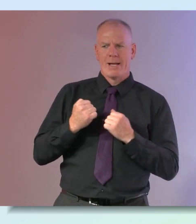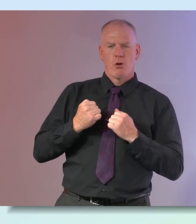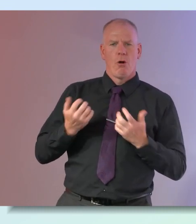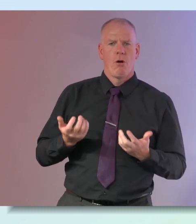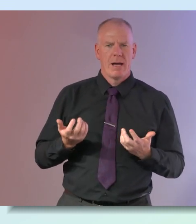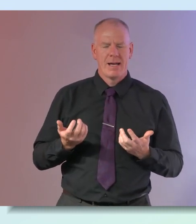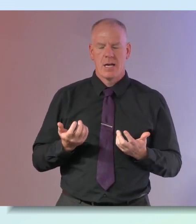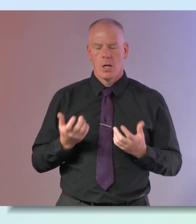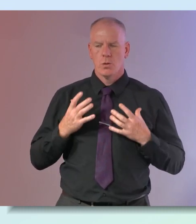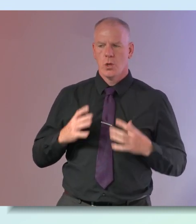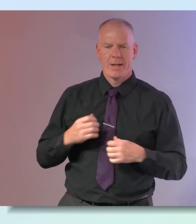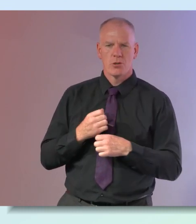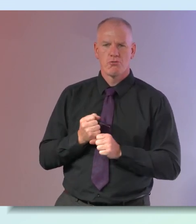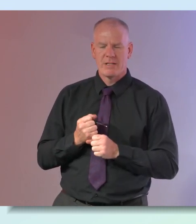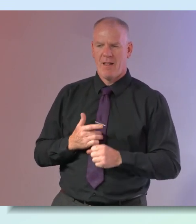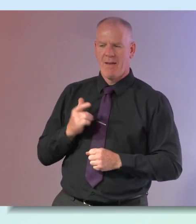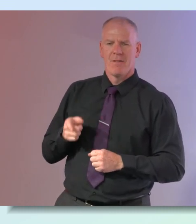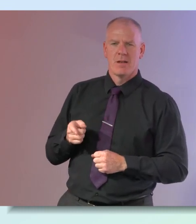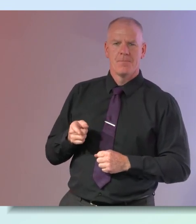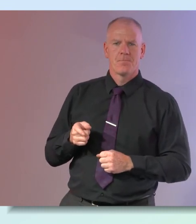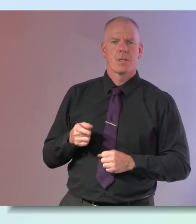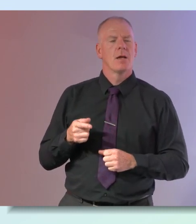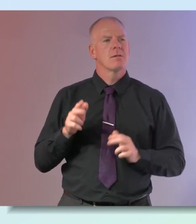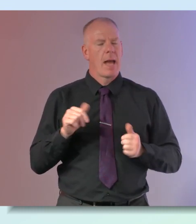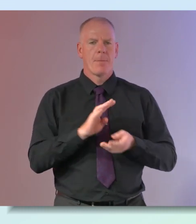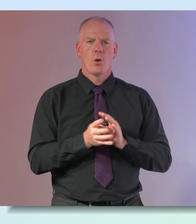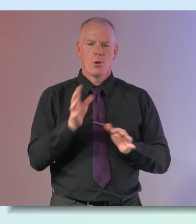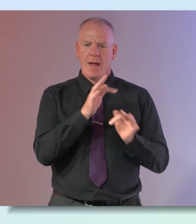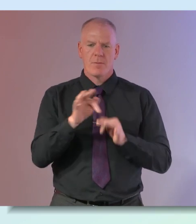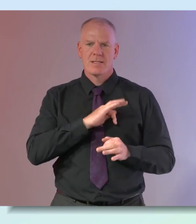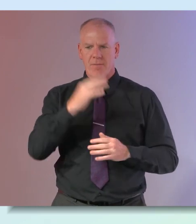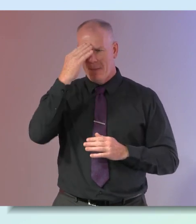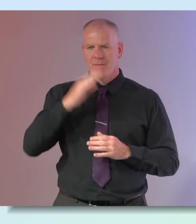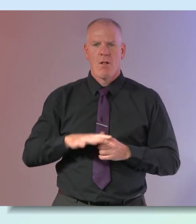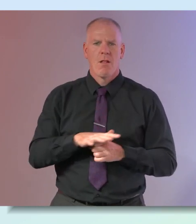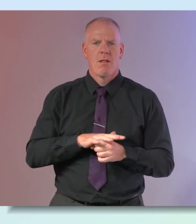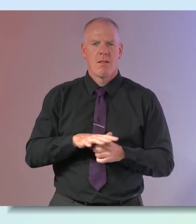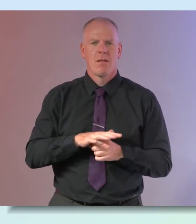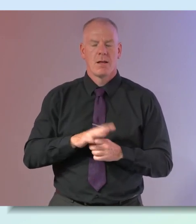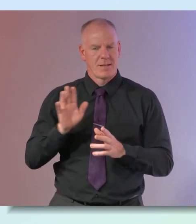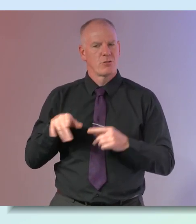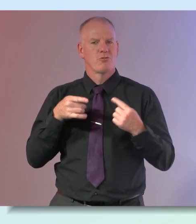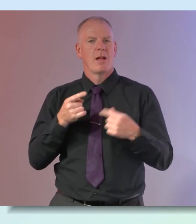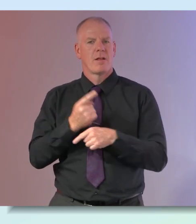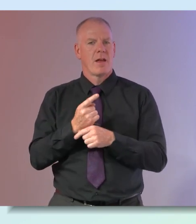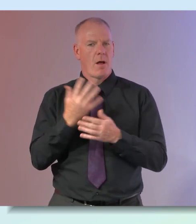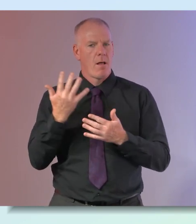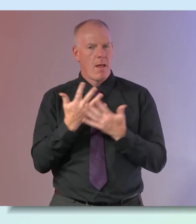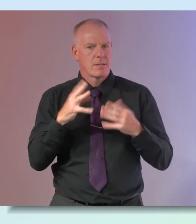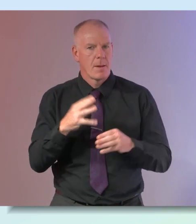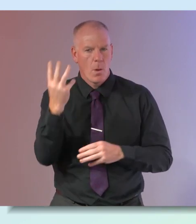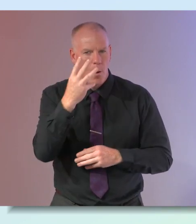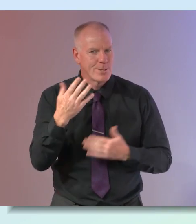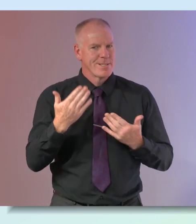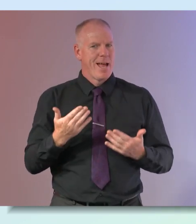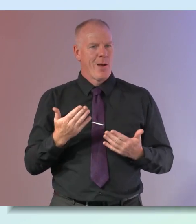stress-free life how do i become someone who practices mindfulness and that's one of the challenges that i think many people listening and watching today will probably